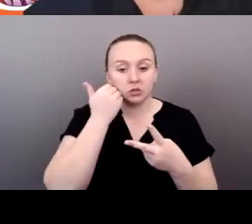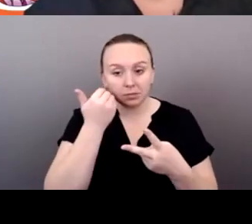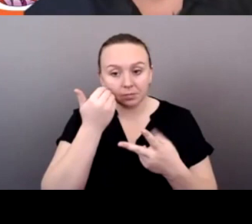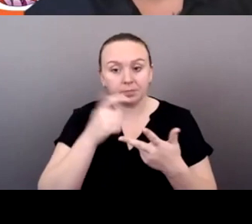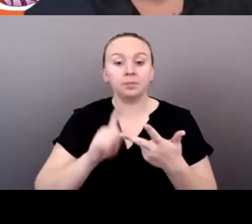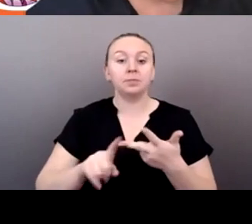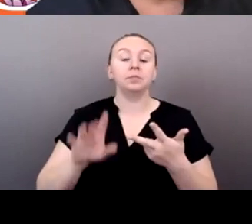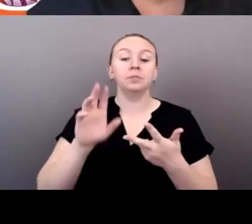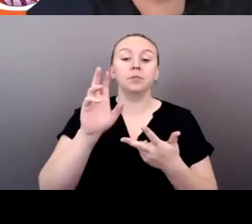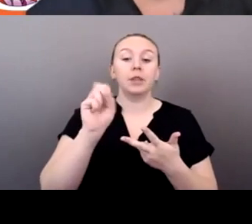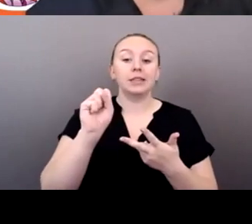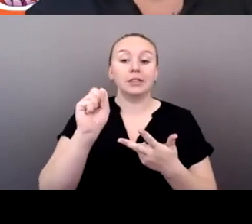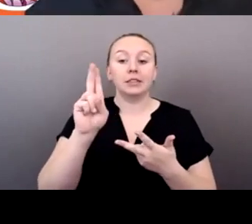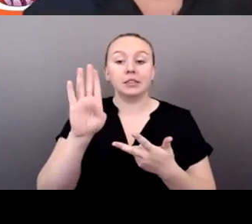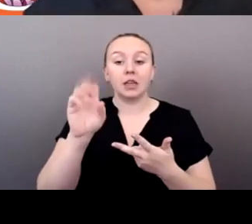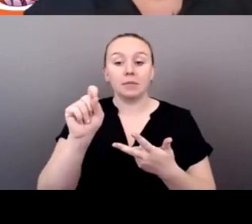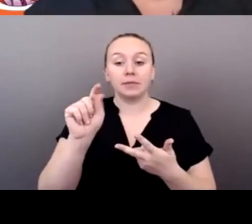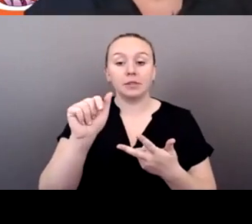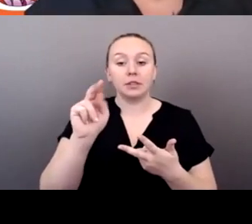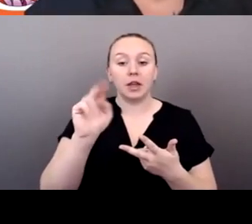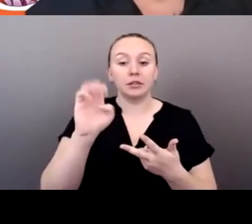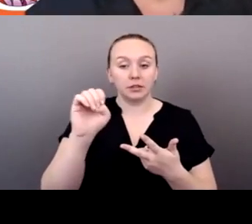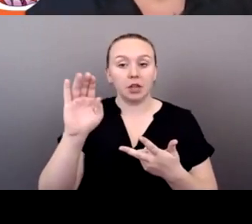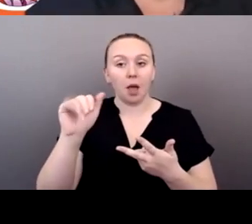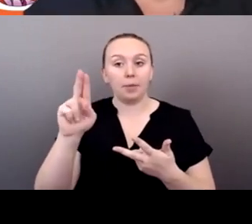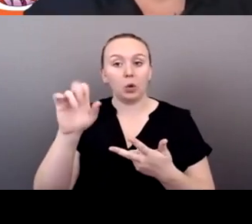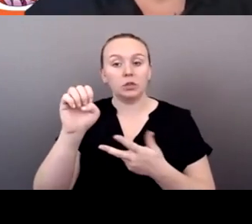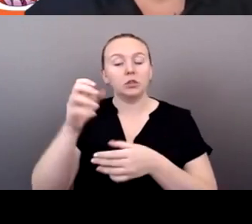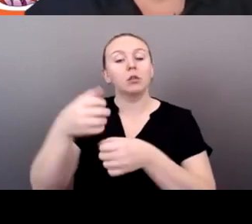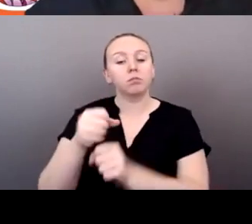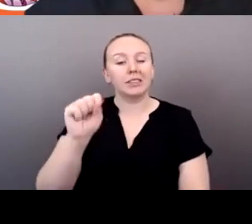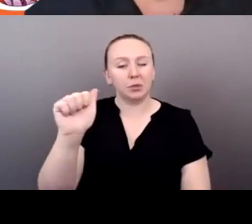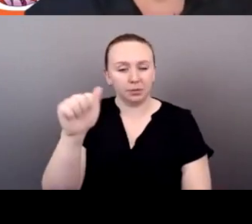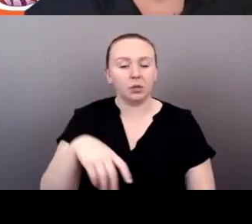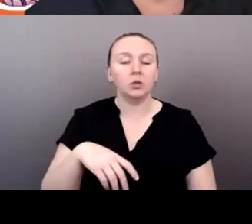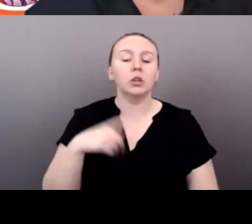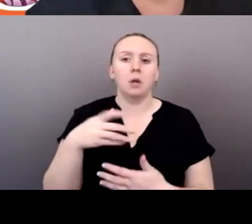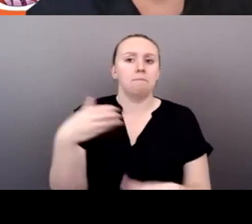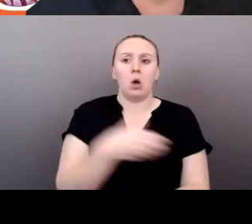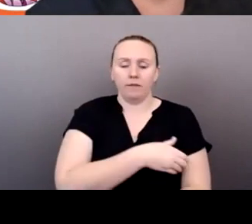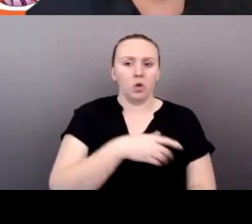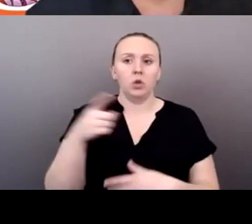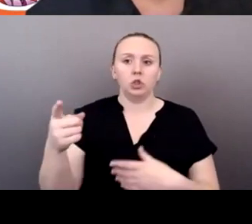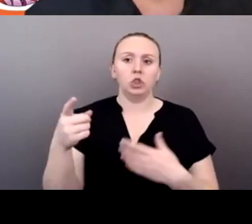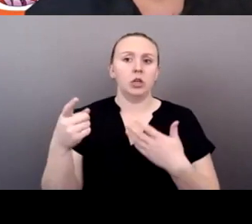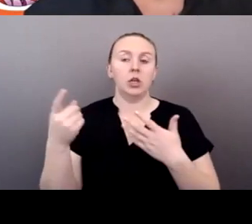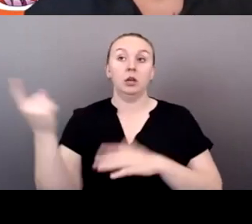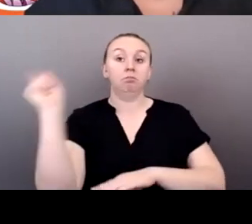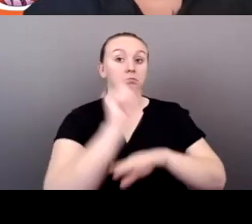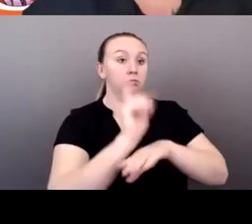Her story is incredibly powerful, very moving, and she connects with so many folks when she does come to a space to present.